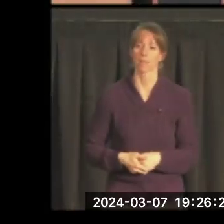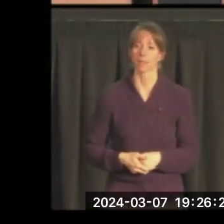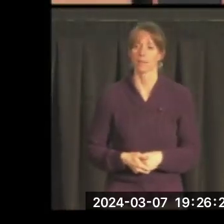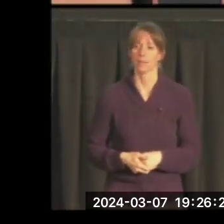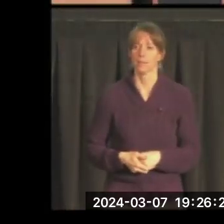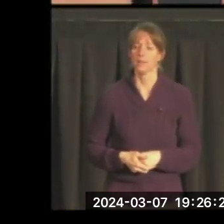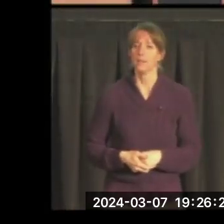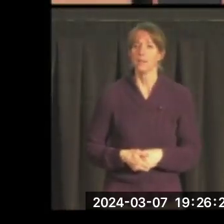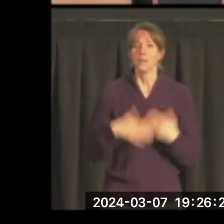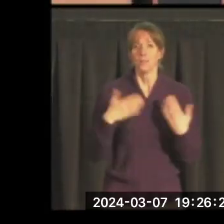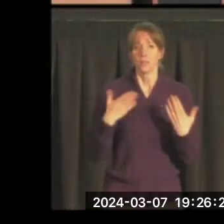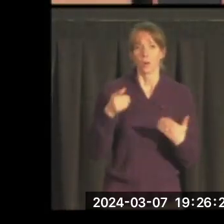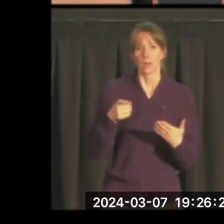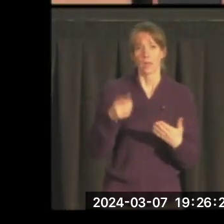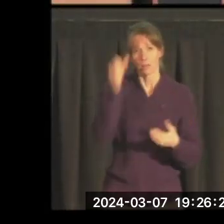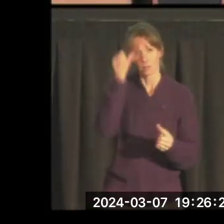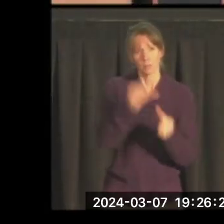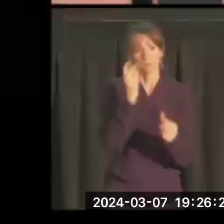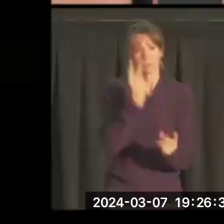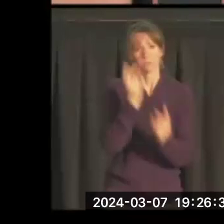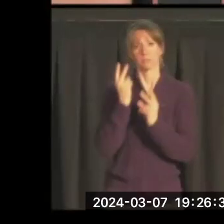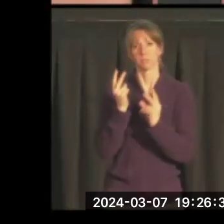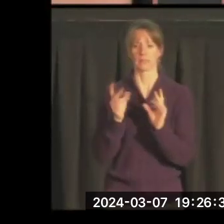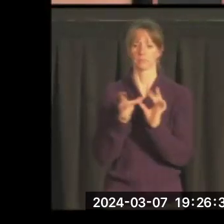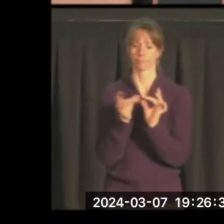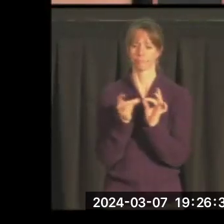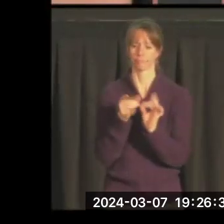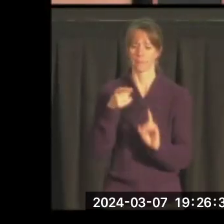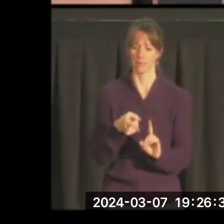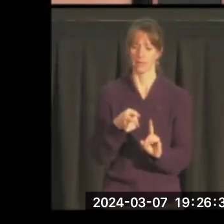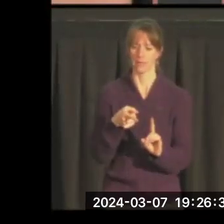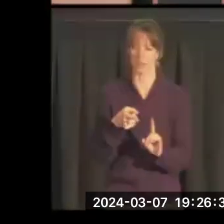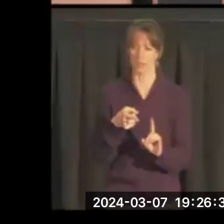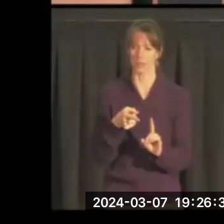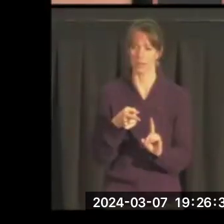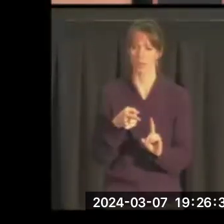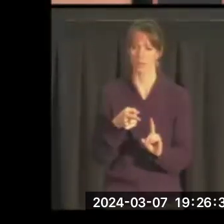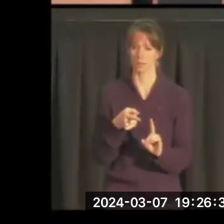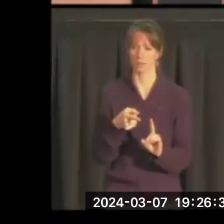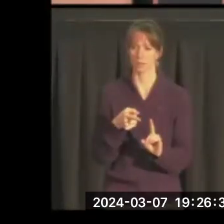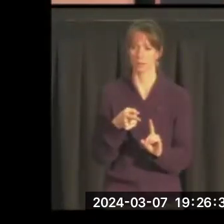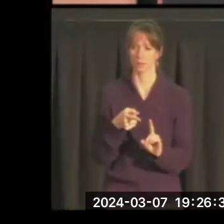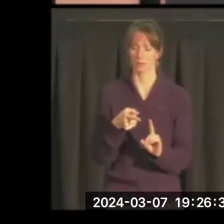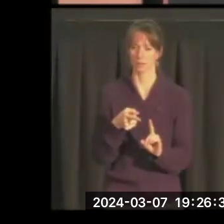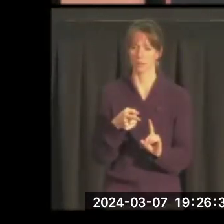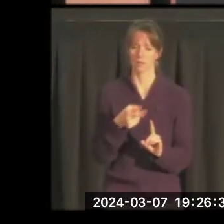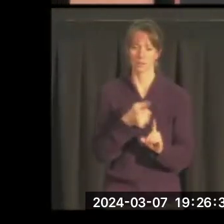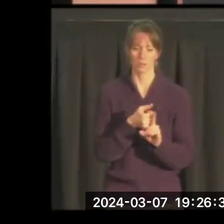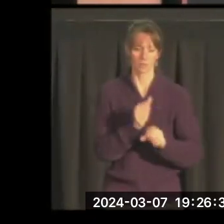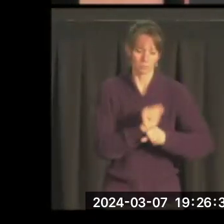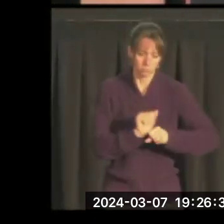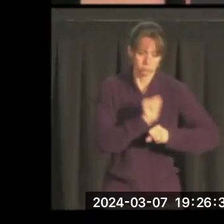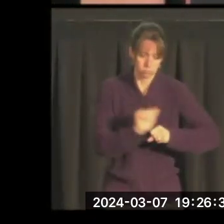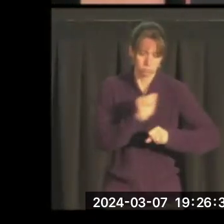So he recounts about the fact that he's worked hard to do this.